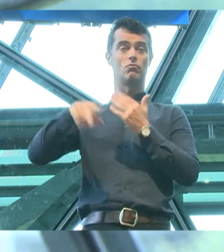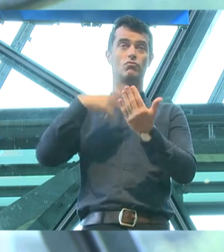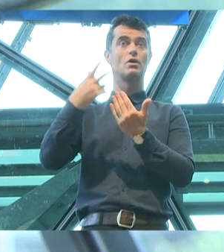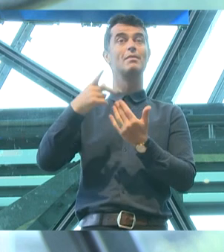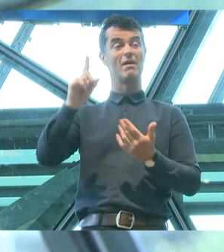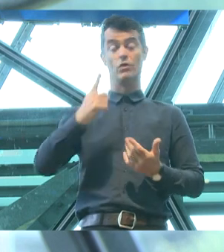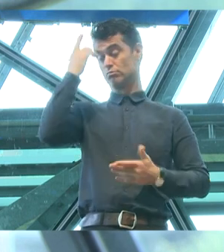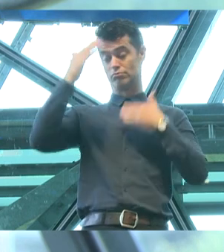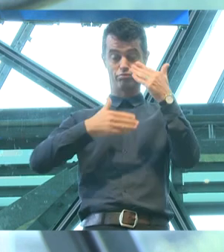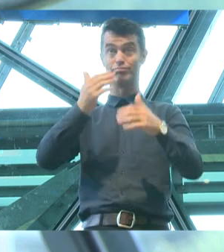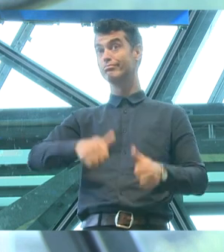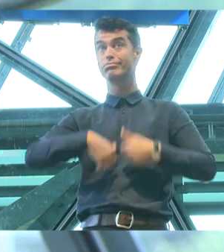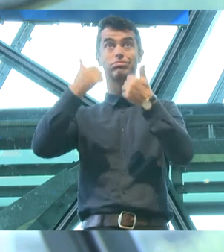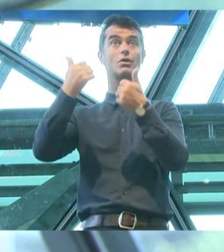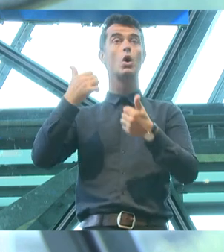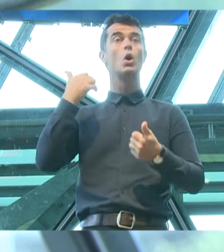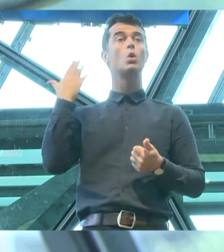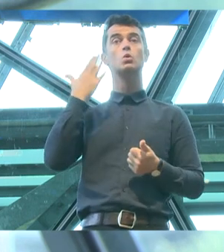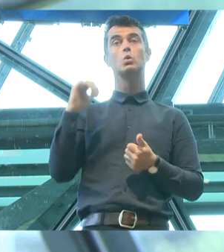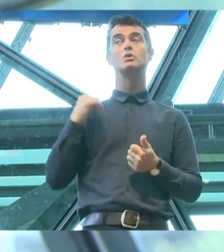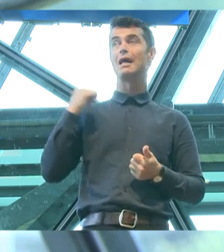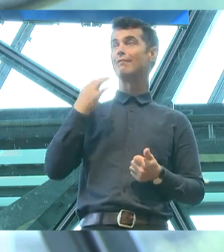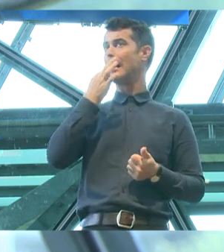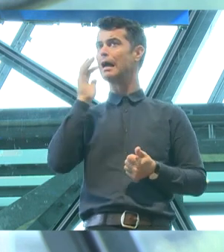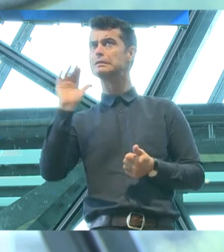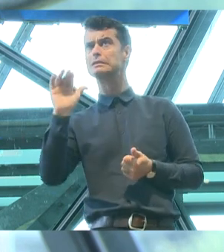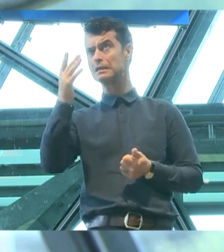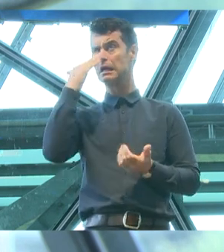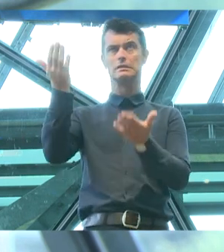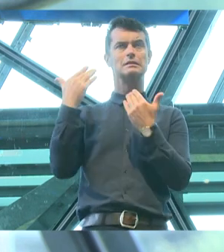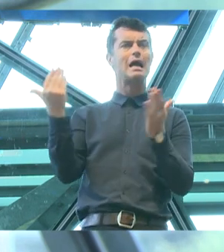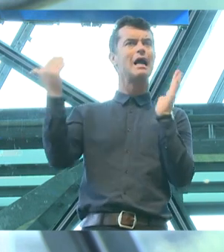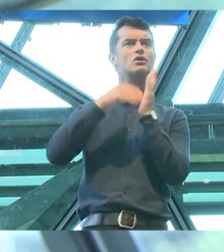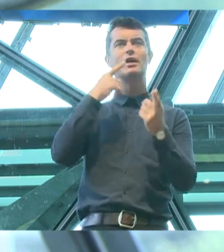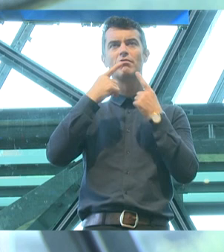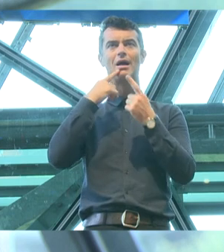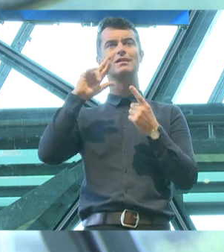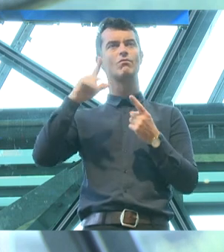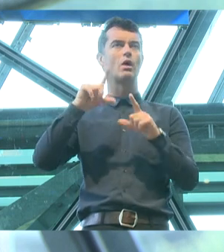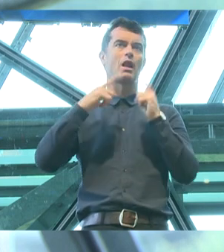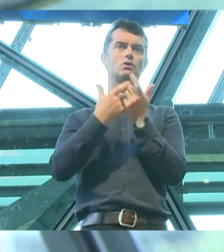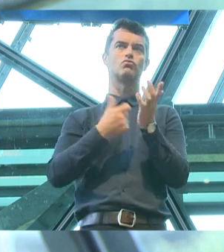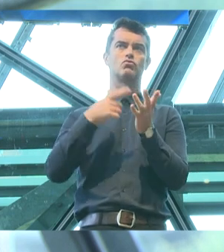school staff started asking Safe Schools for optional materials they could use in classrooms, and this is where things blew up.